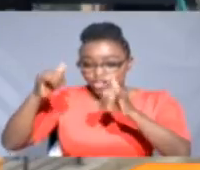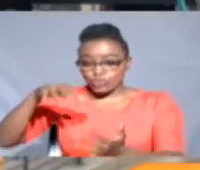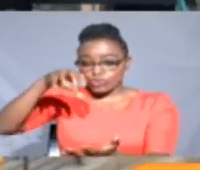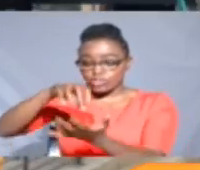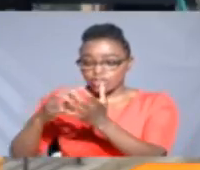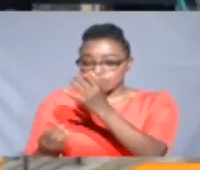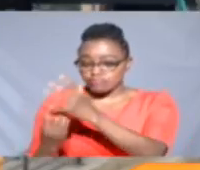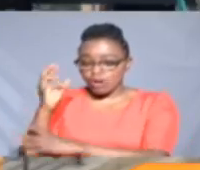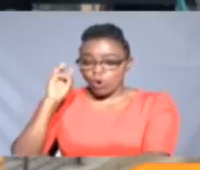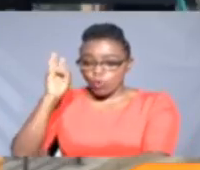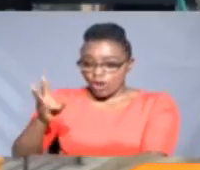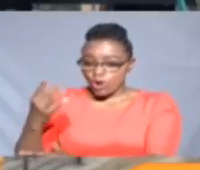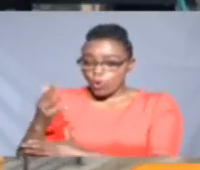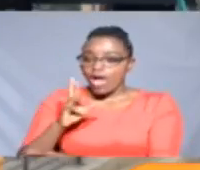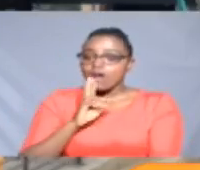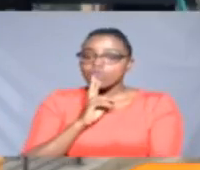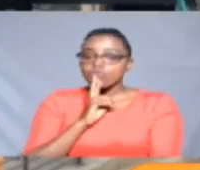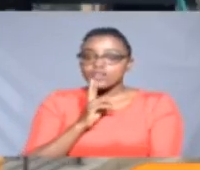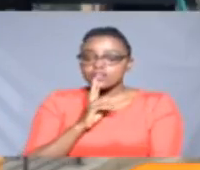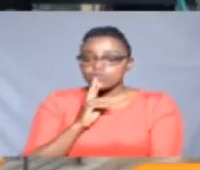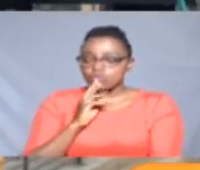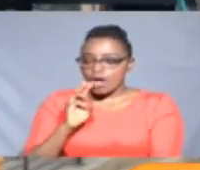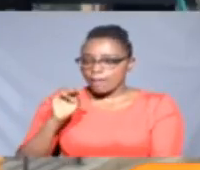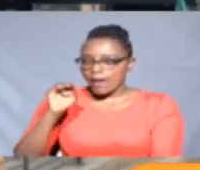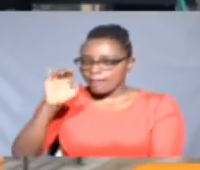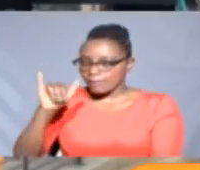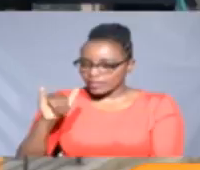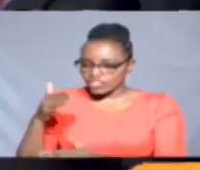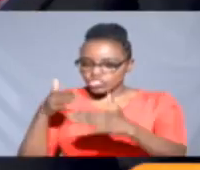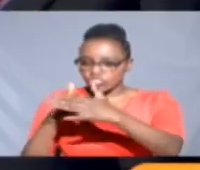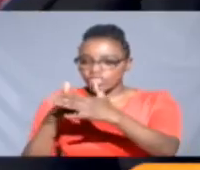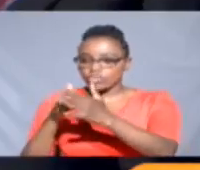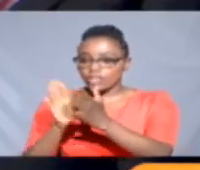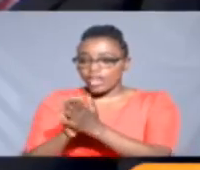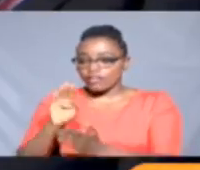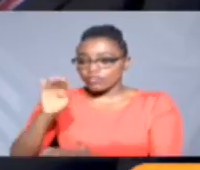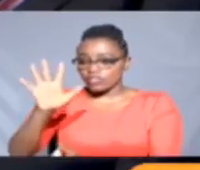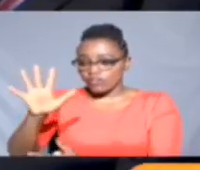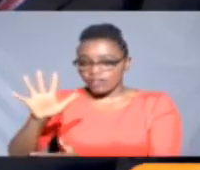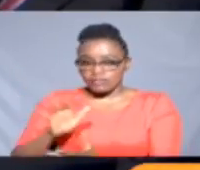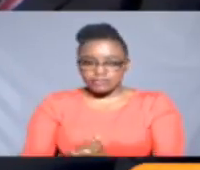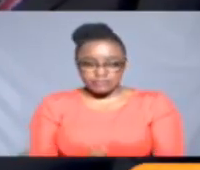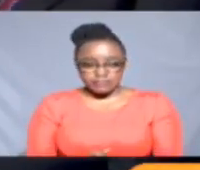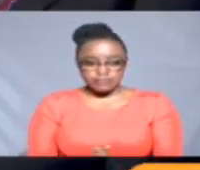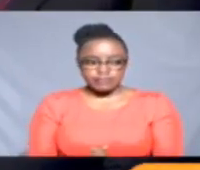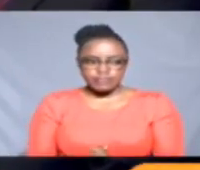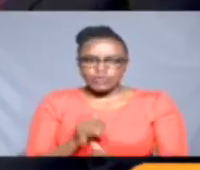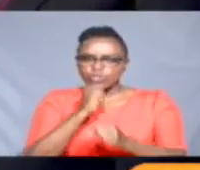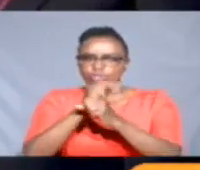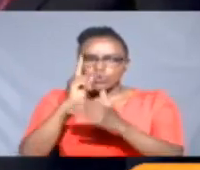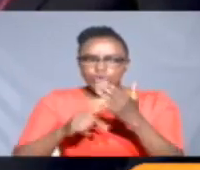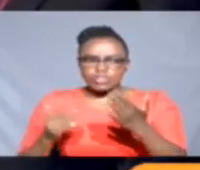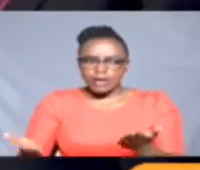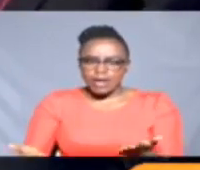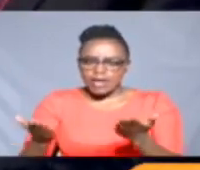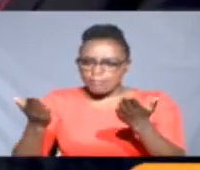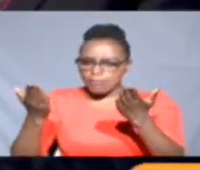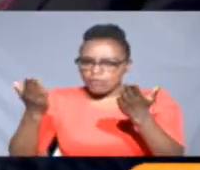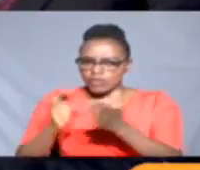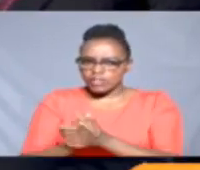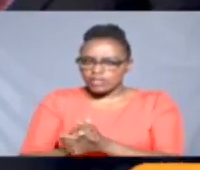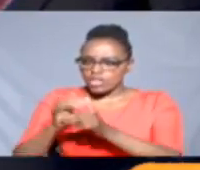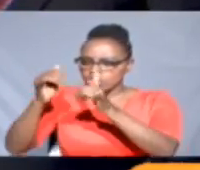stations will be built at Ruiru, Membley Junction and Gidurai. Now, what we are doing is we are improving new